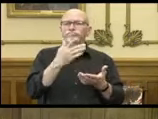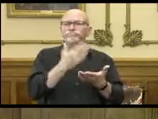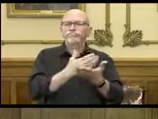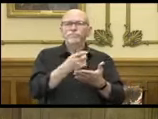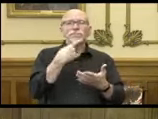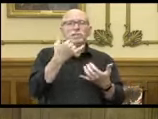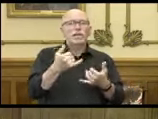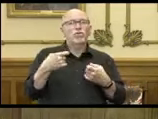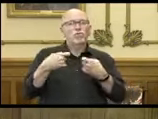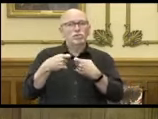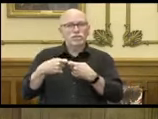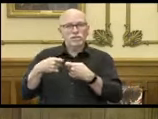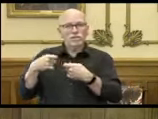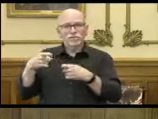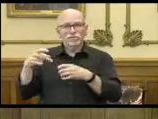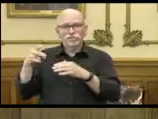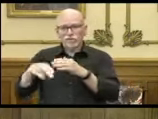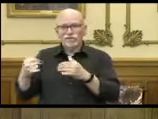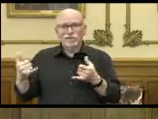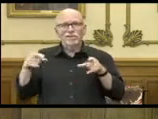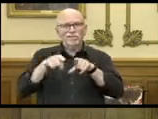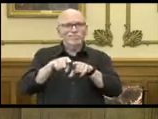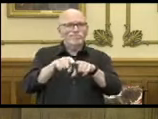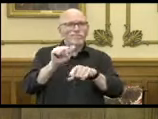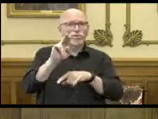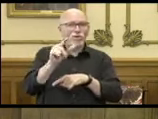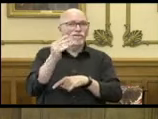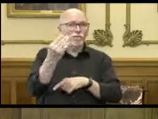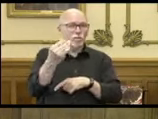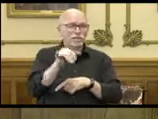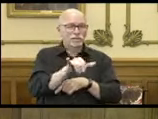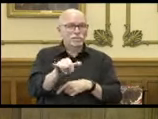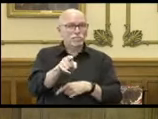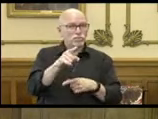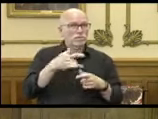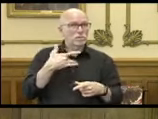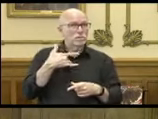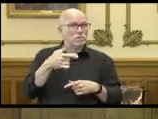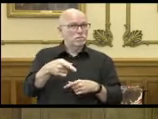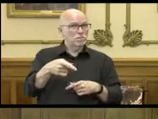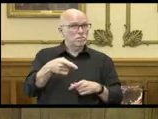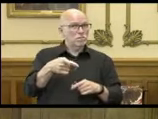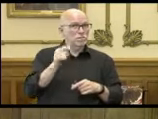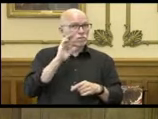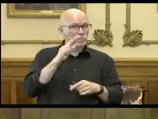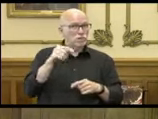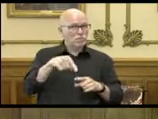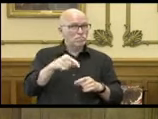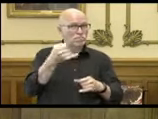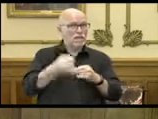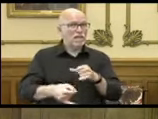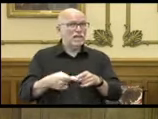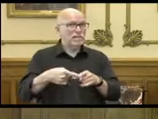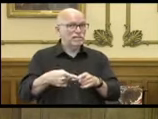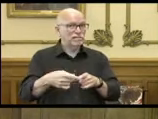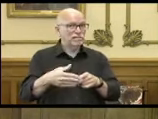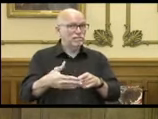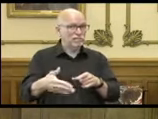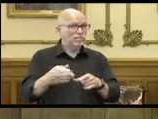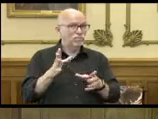utility shutoffs moratorium on August 14th. Do you anticipate then that this will be the last extension?